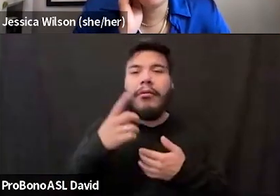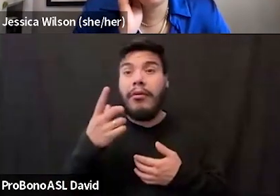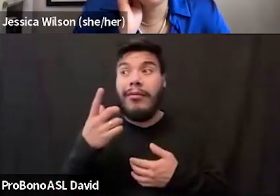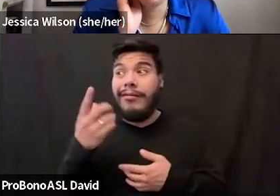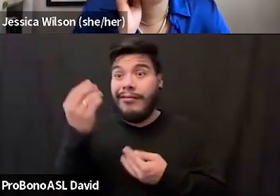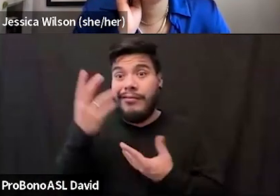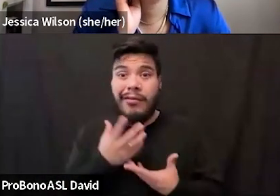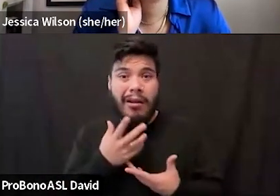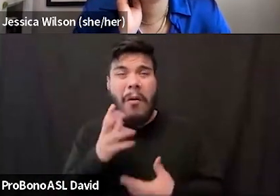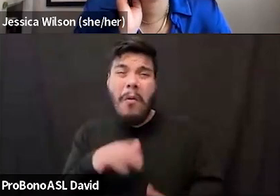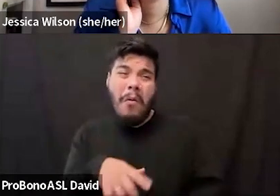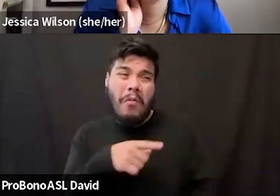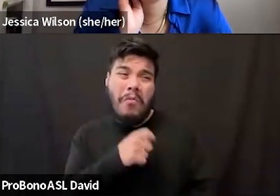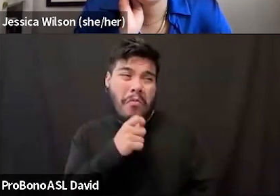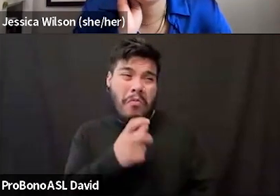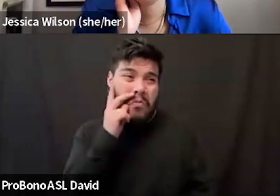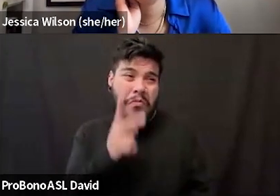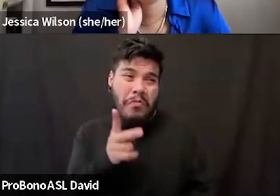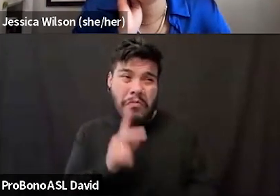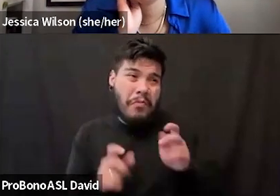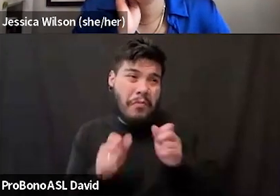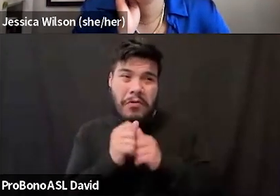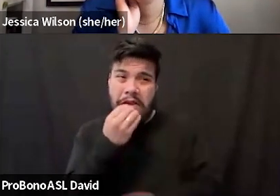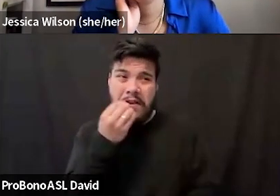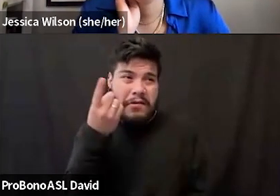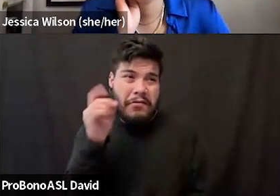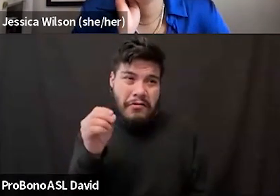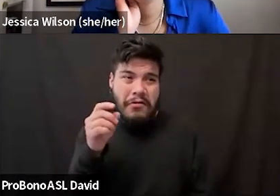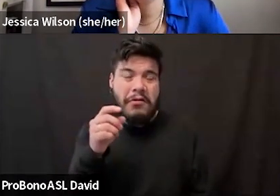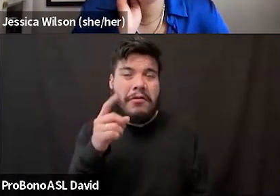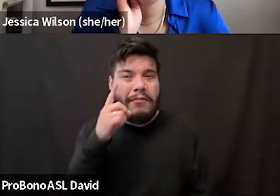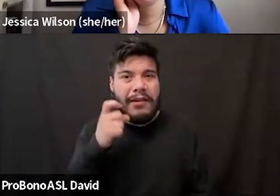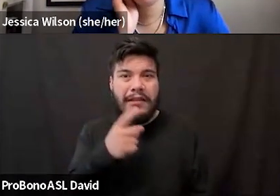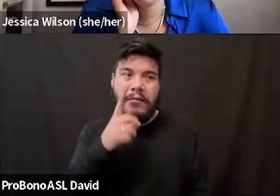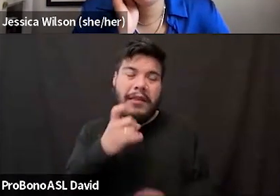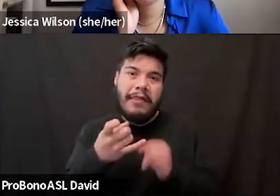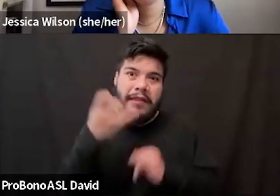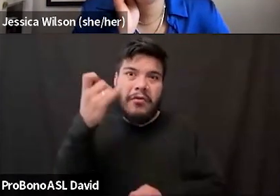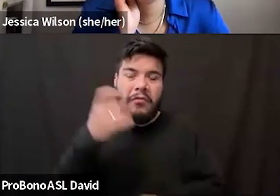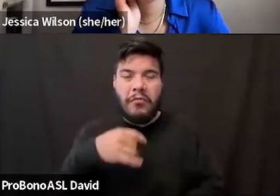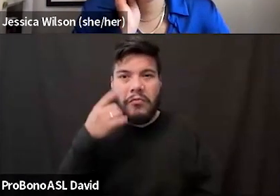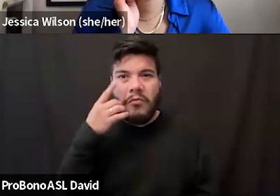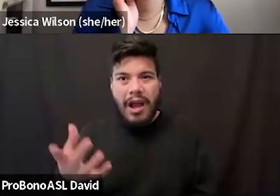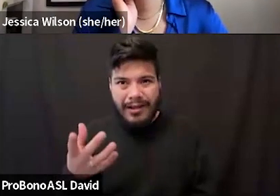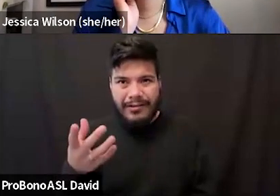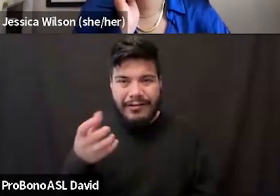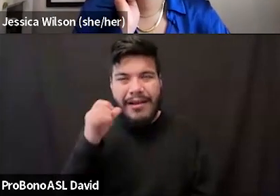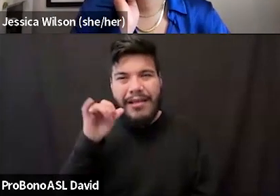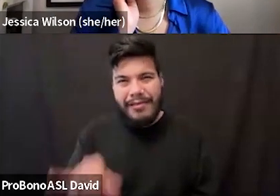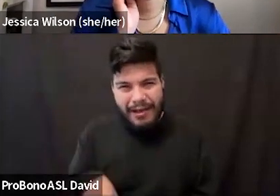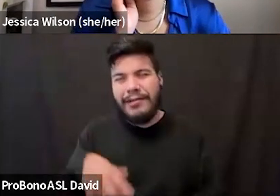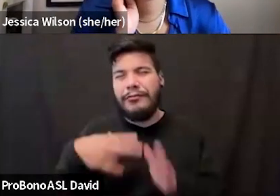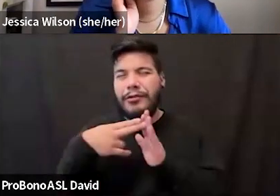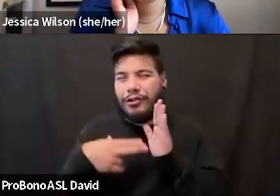people with eating disorders because if they were, they'd be thin and white. Um, so that's the registered dietitian portion